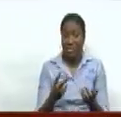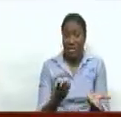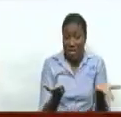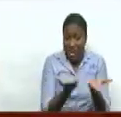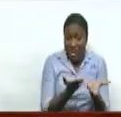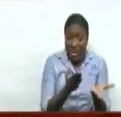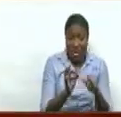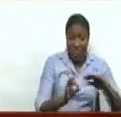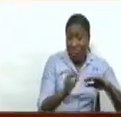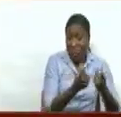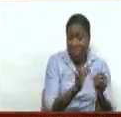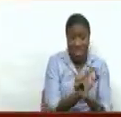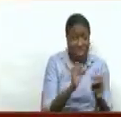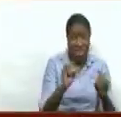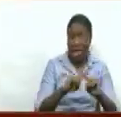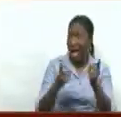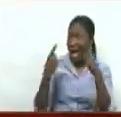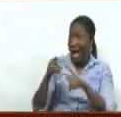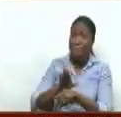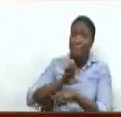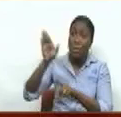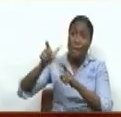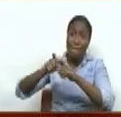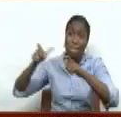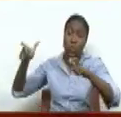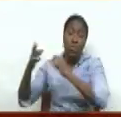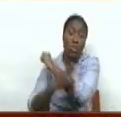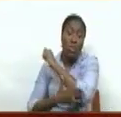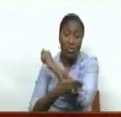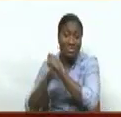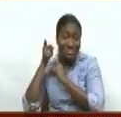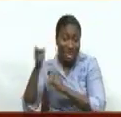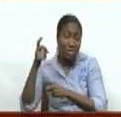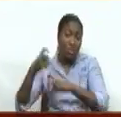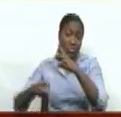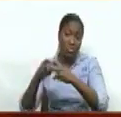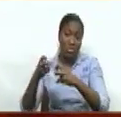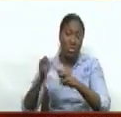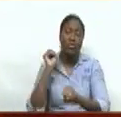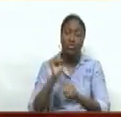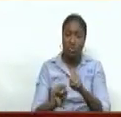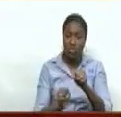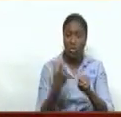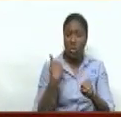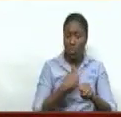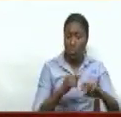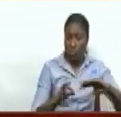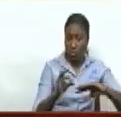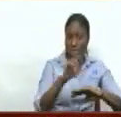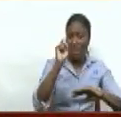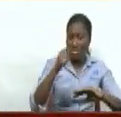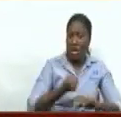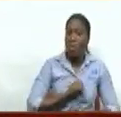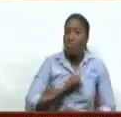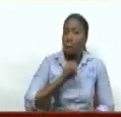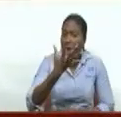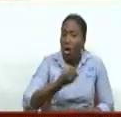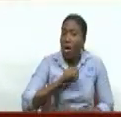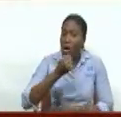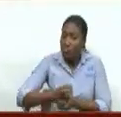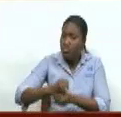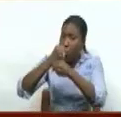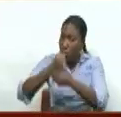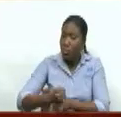Make a big noise about it. You know, really, really protest, really, really say that this is about our existence. Ryan Batru,